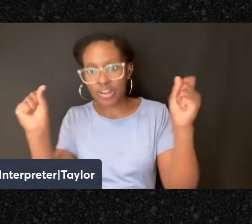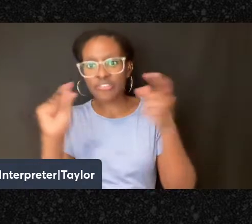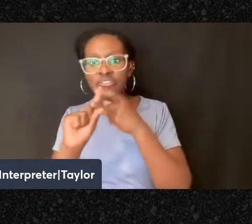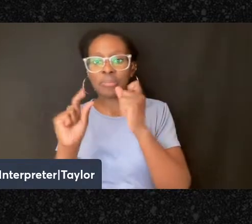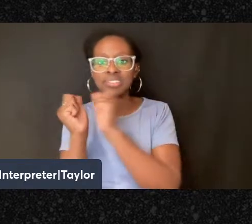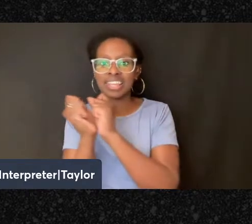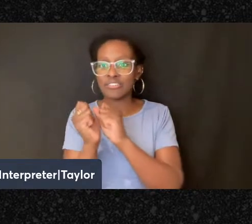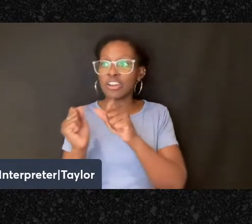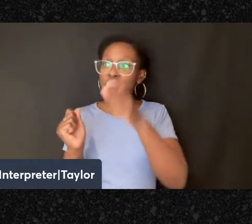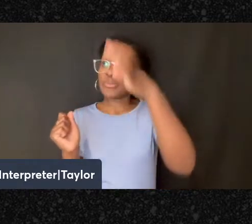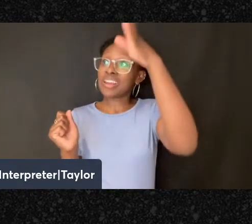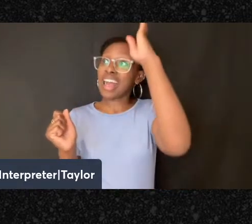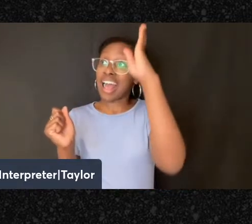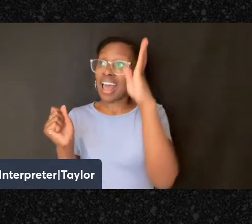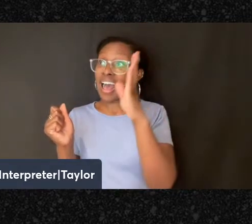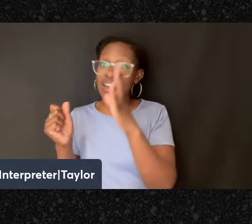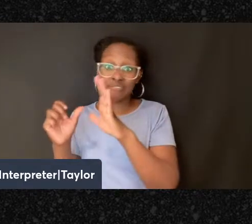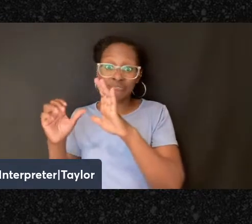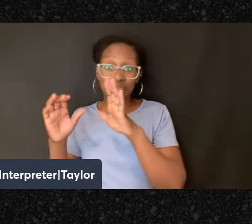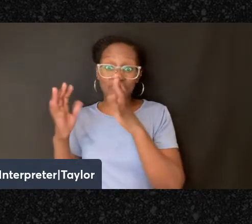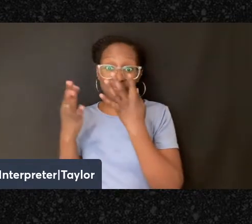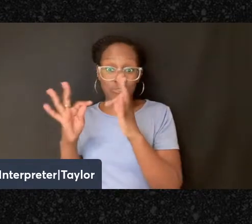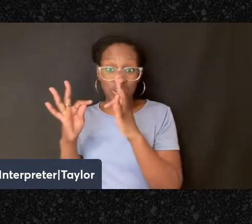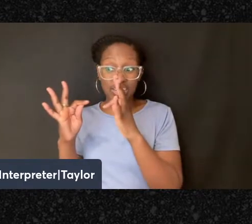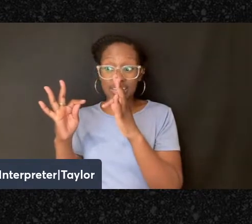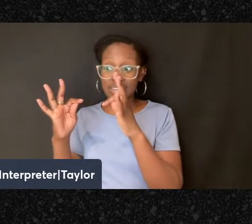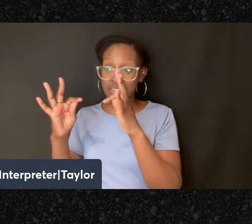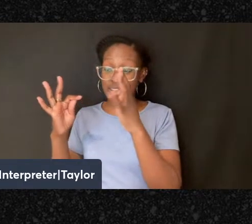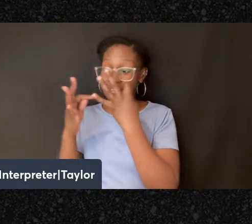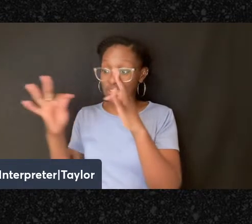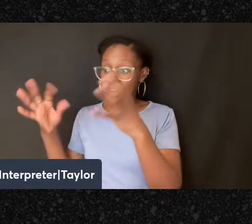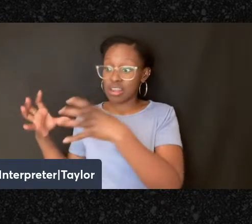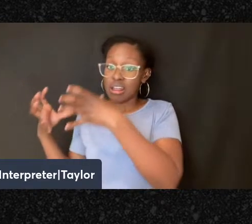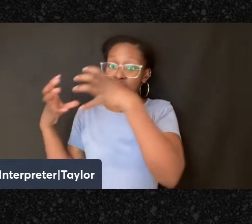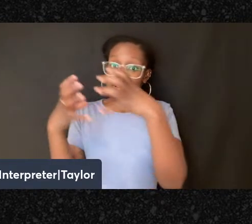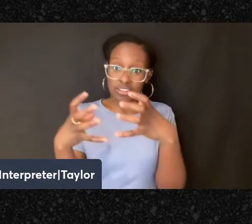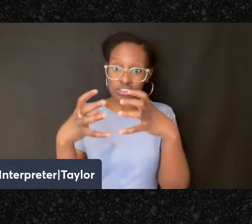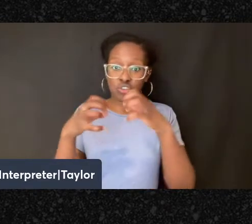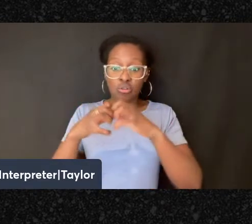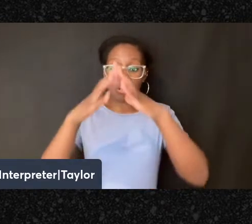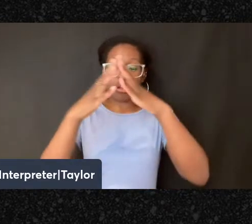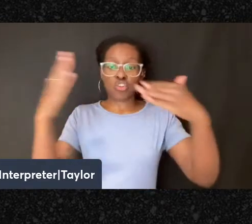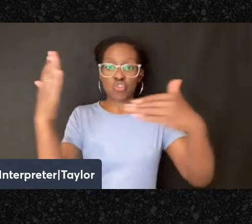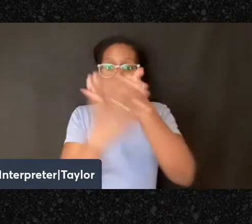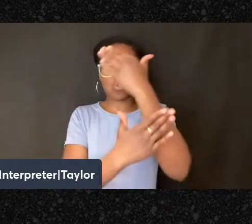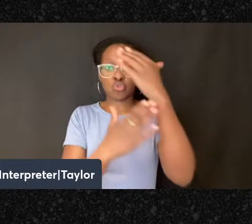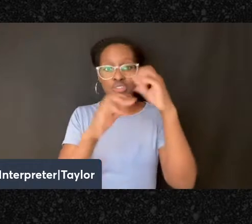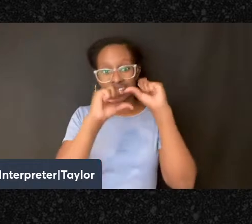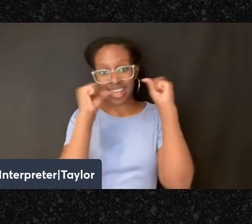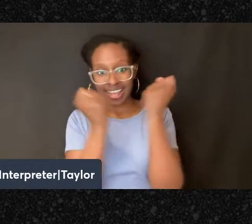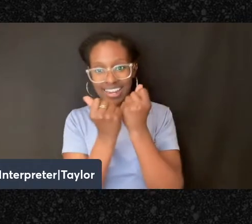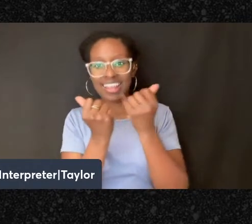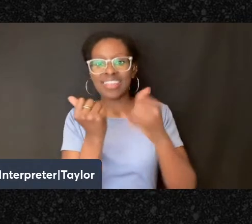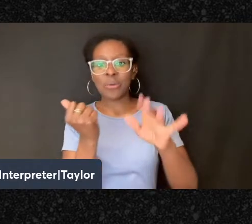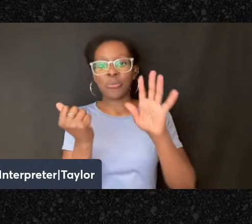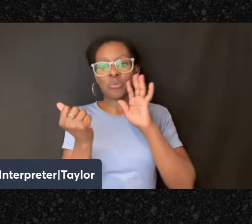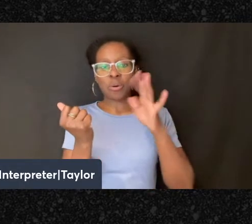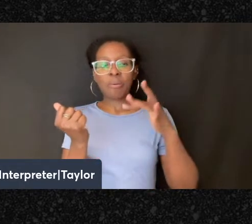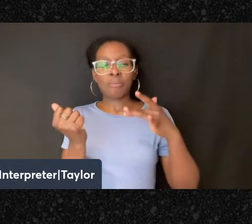intends for them to create a new society that is going to be an ideal society.